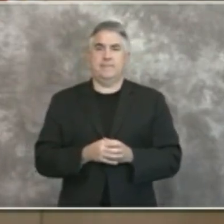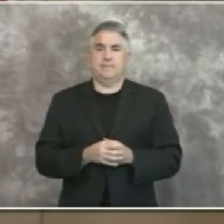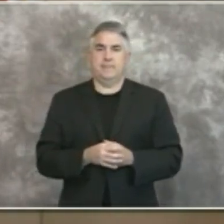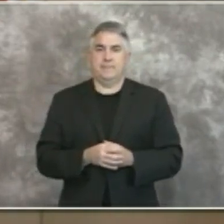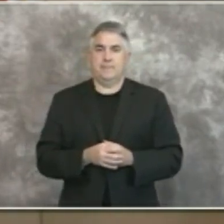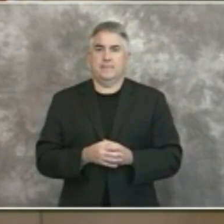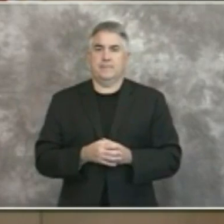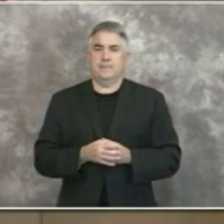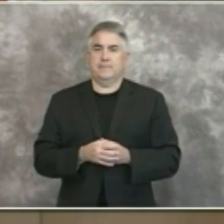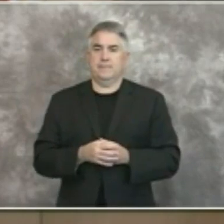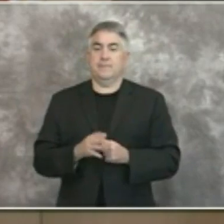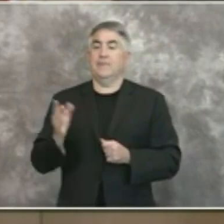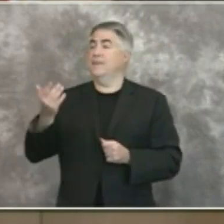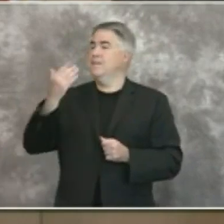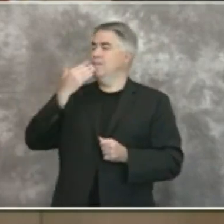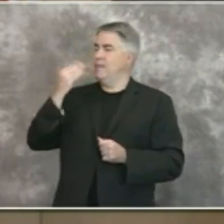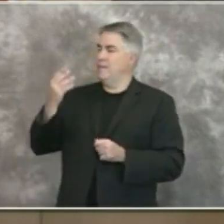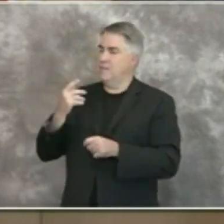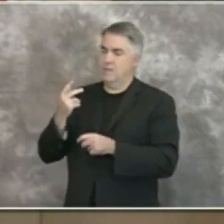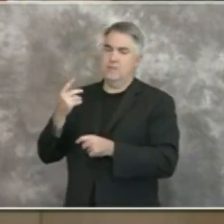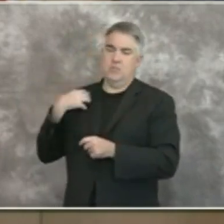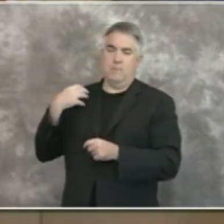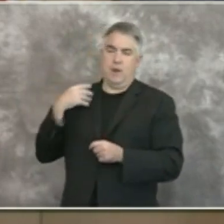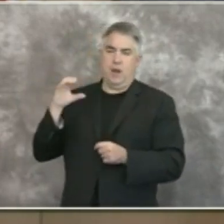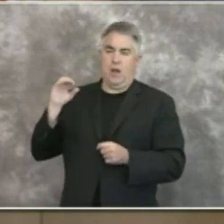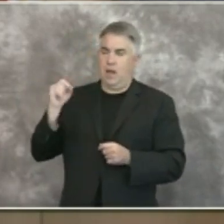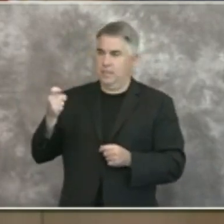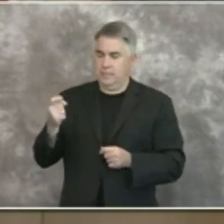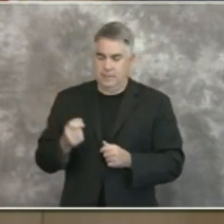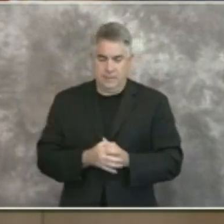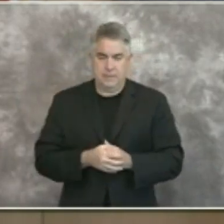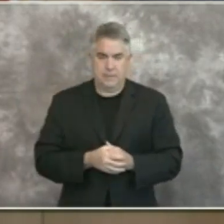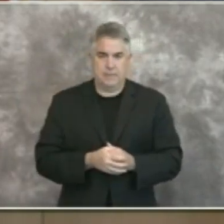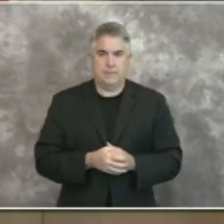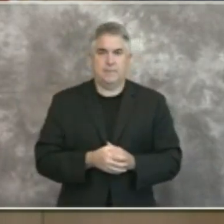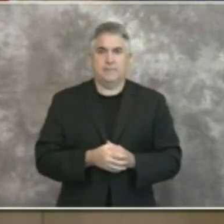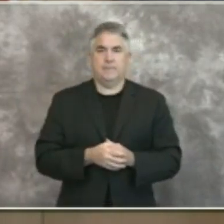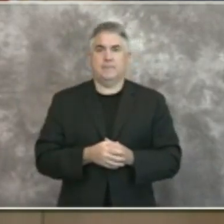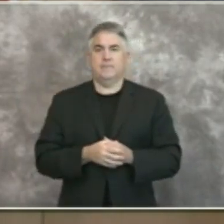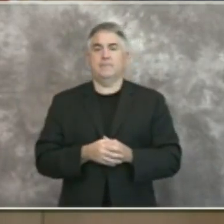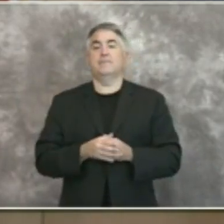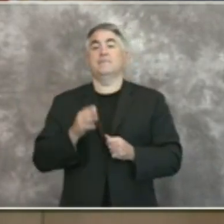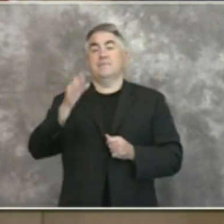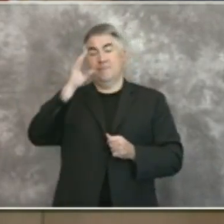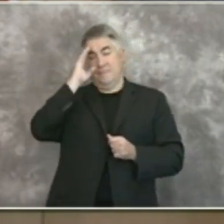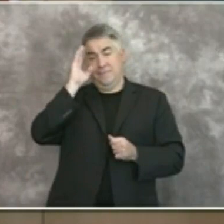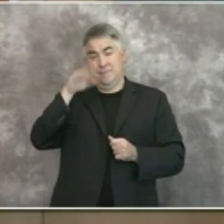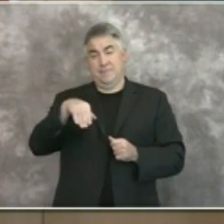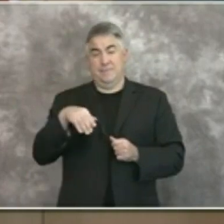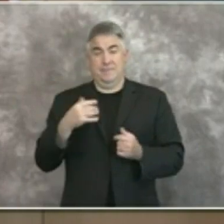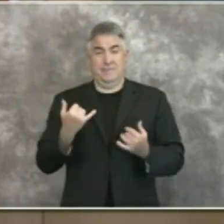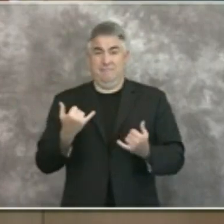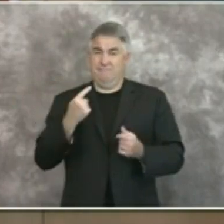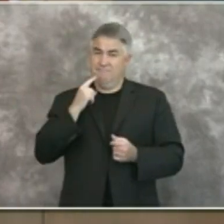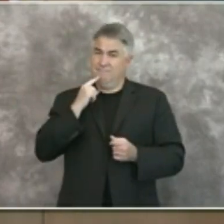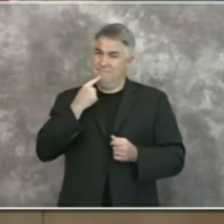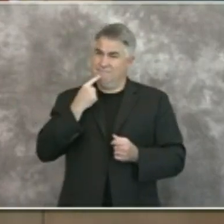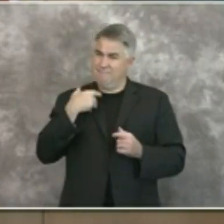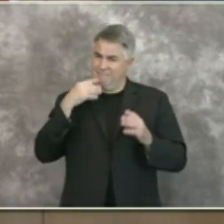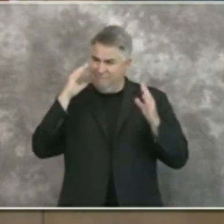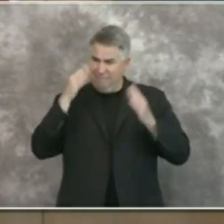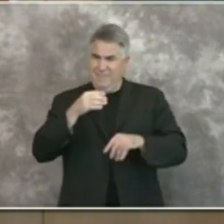Thank you Chairman Coxton. Good afternoon. While we know there is considerable focus and energy in our community